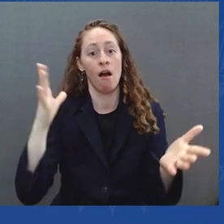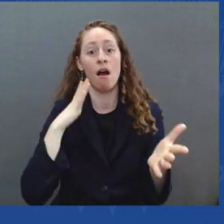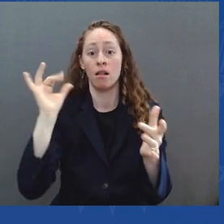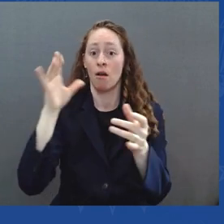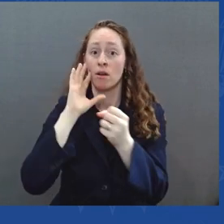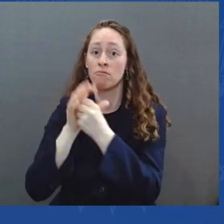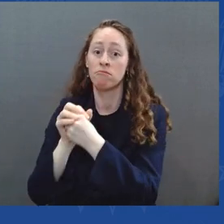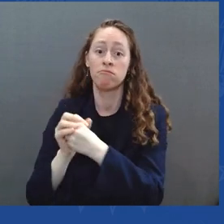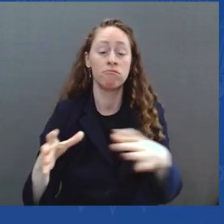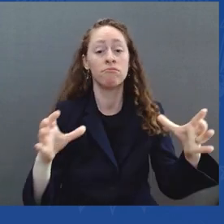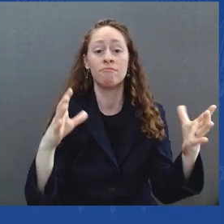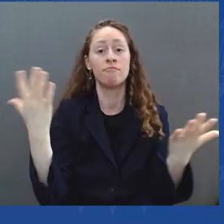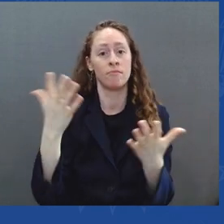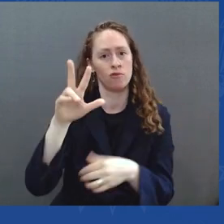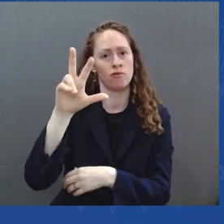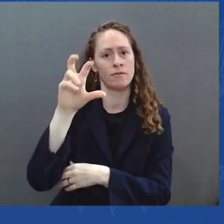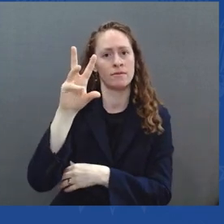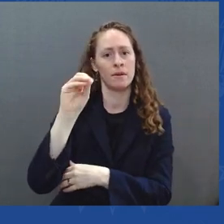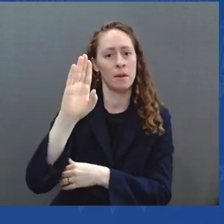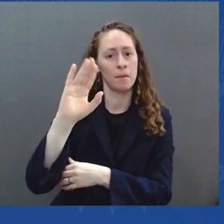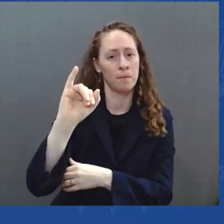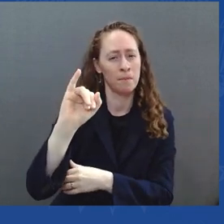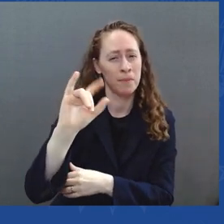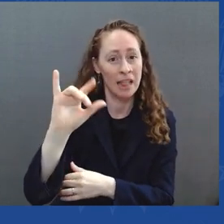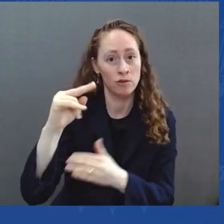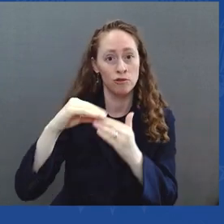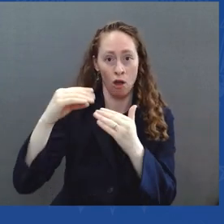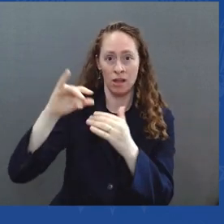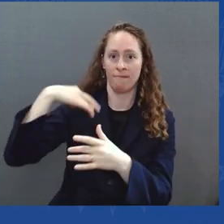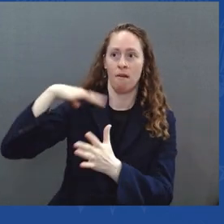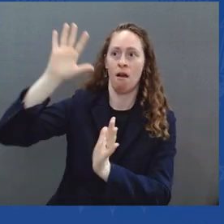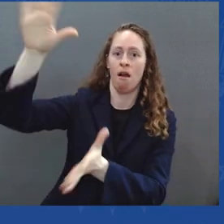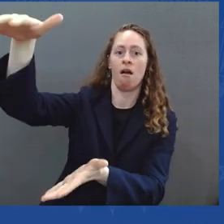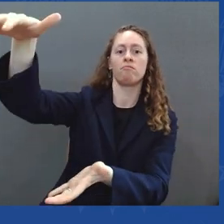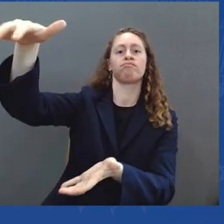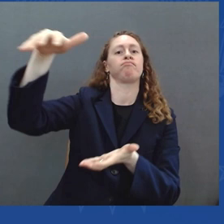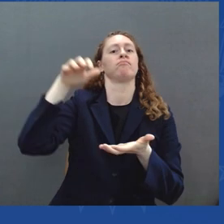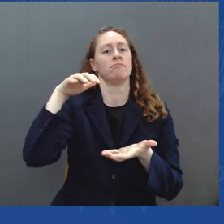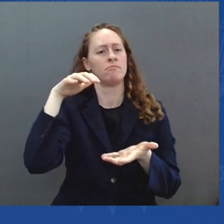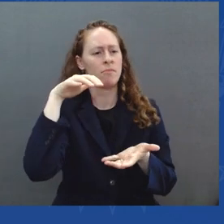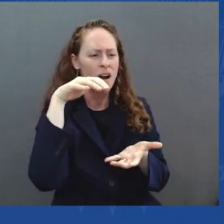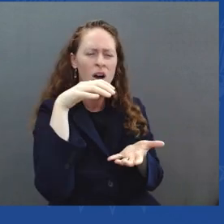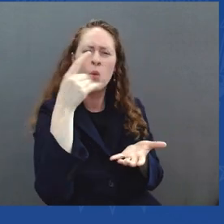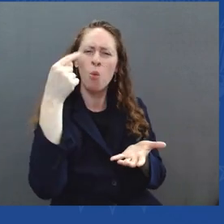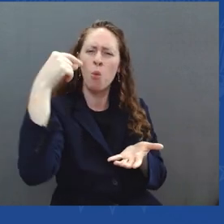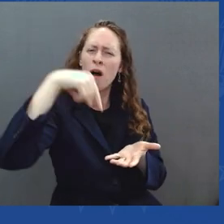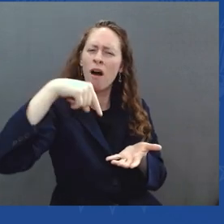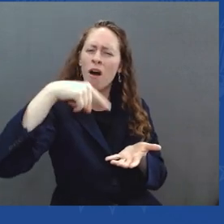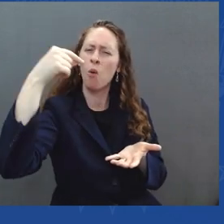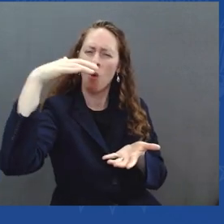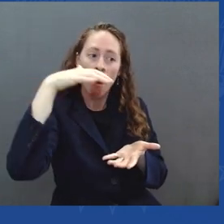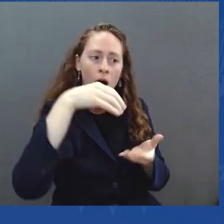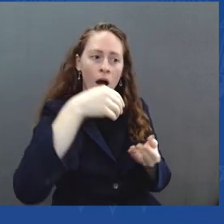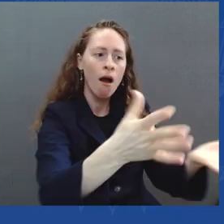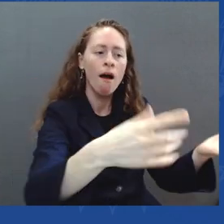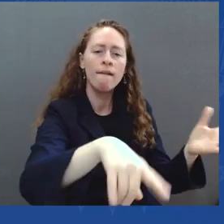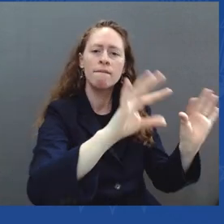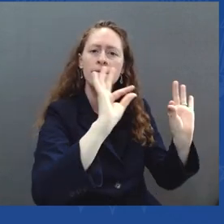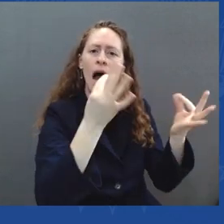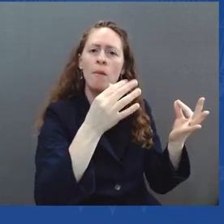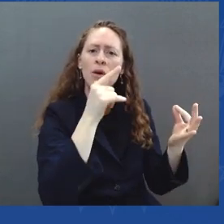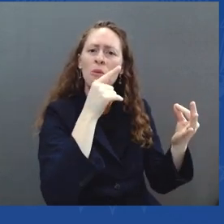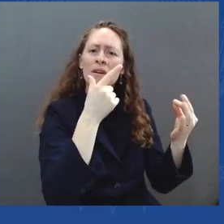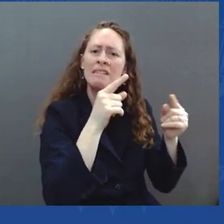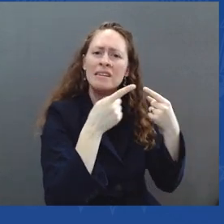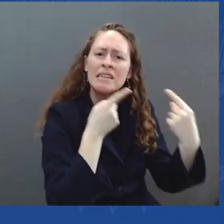at lower costs for families and cut the deficit. It would add — it would — and I would add, nobody making less than four —